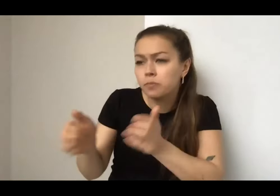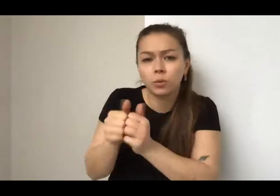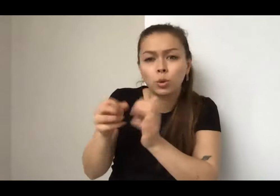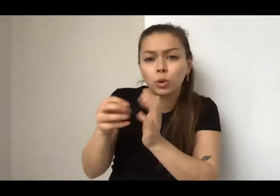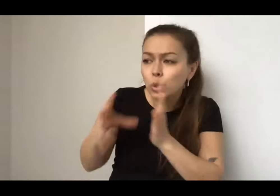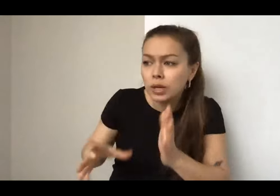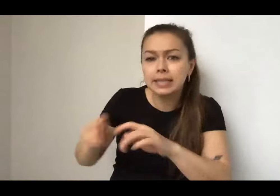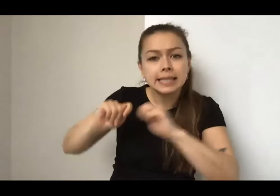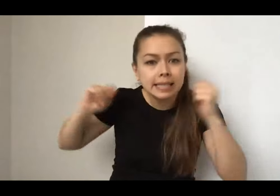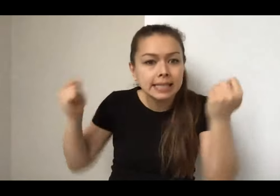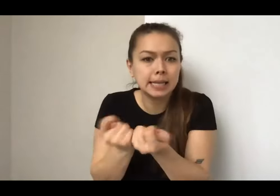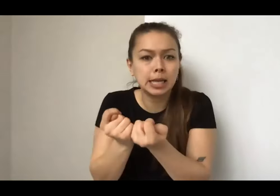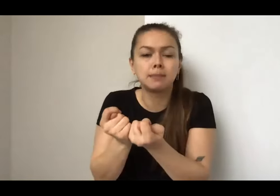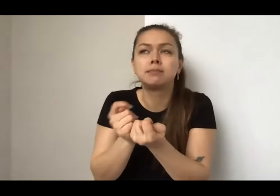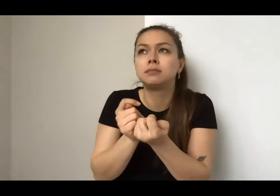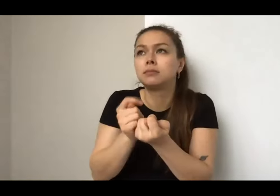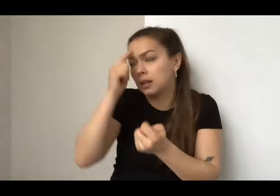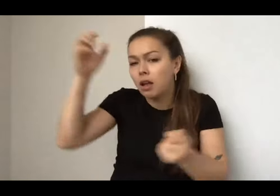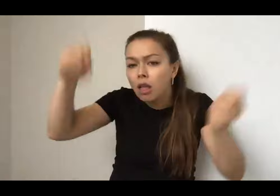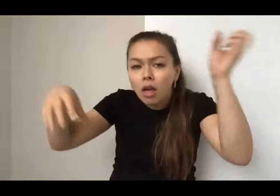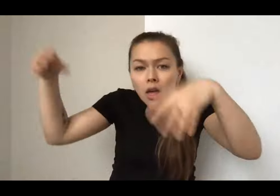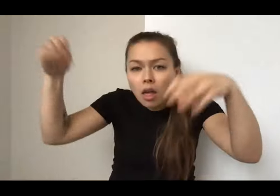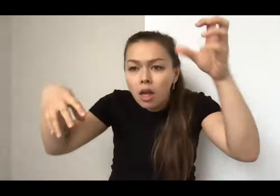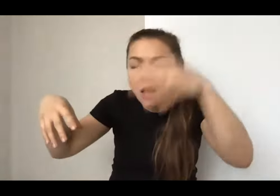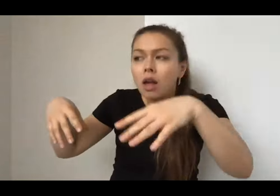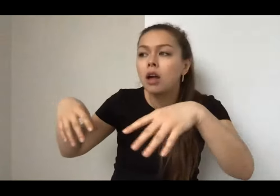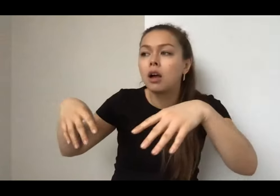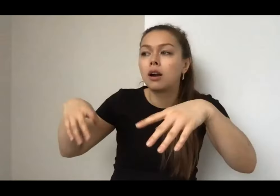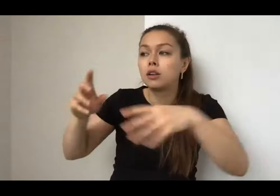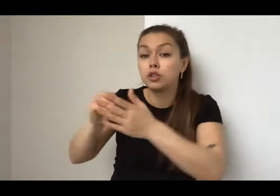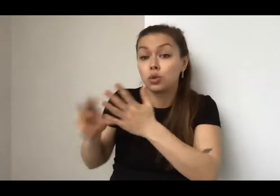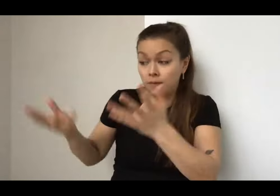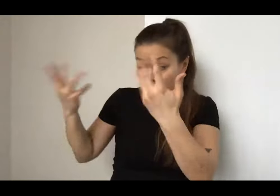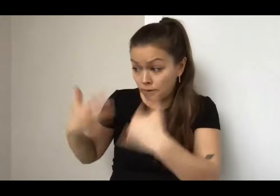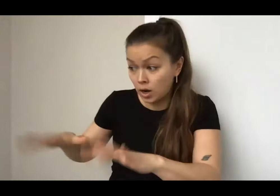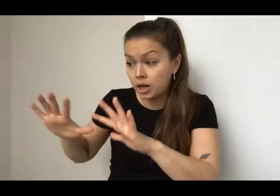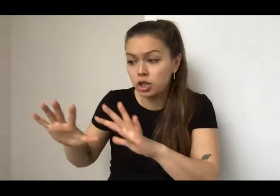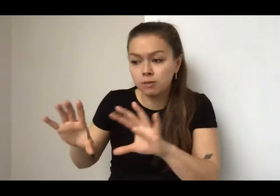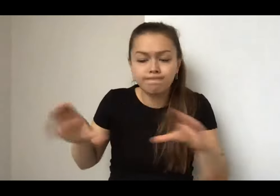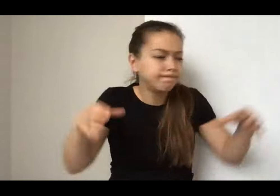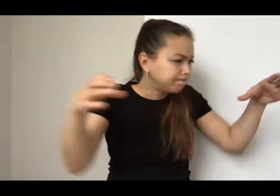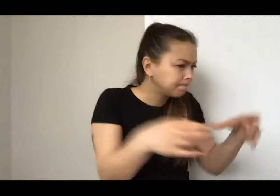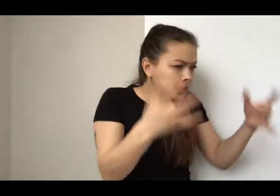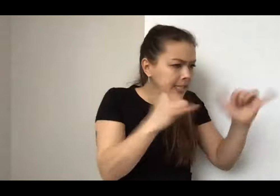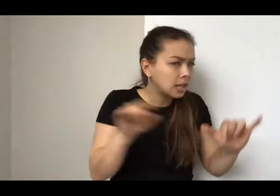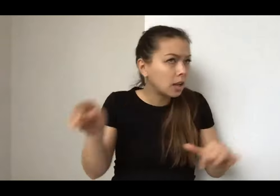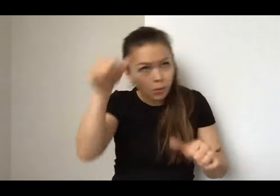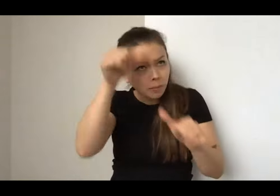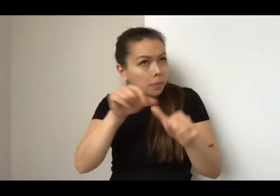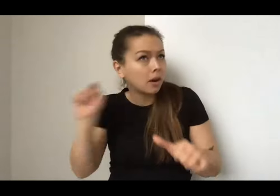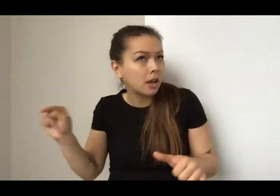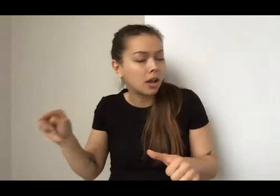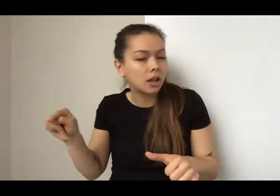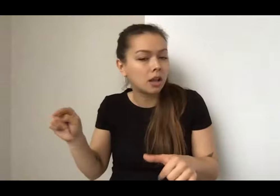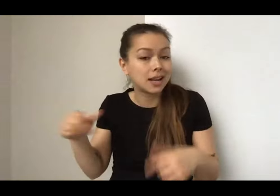you what we could have went after we did work with the students. And, uh, of course the component now where we're able to work with a coder, uh, to develop